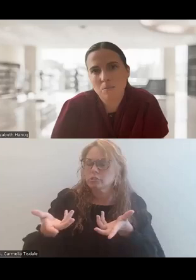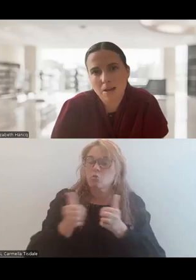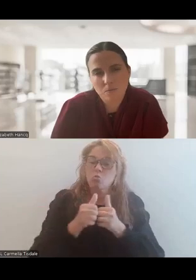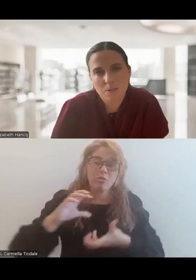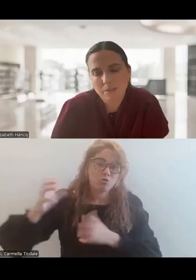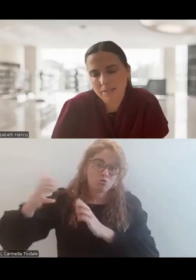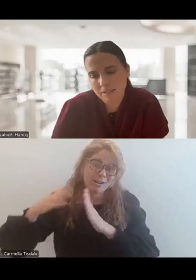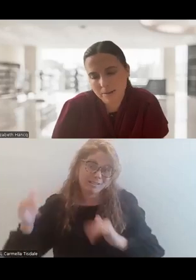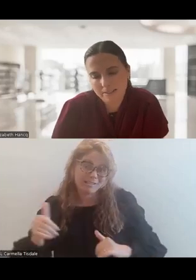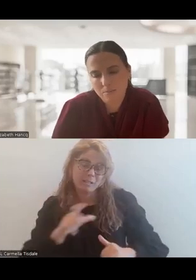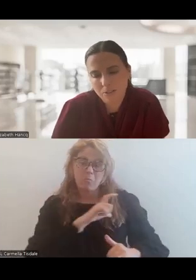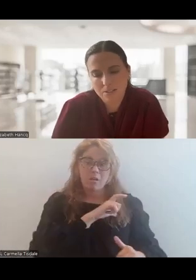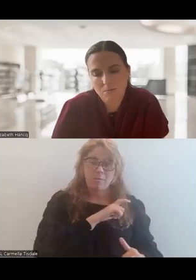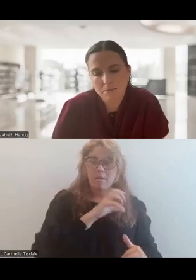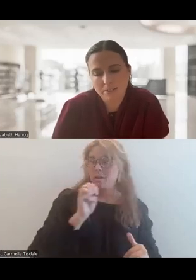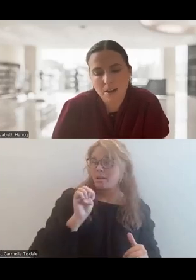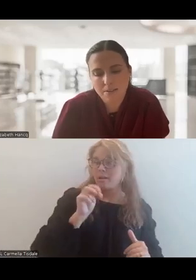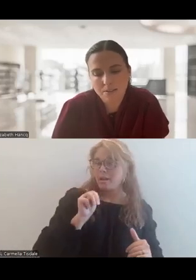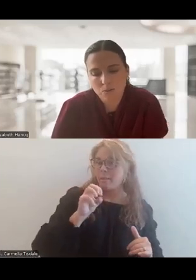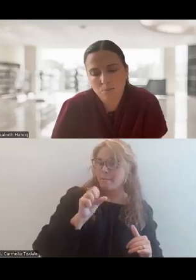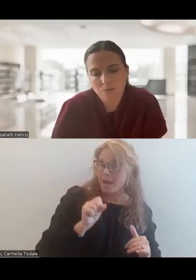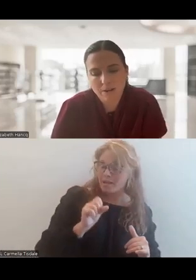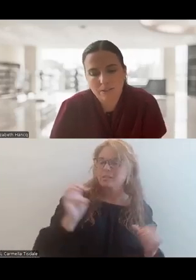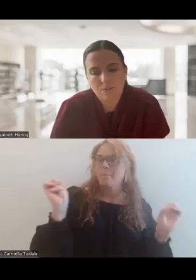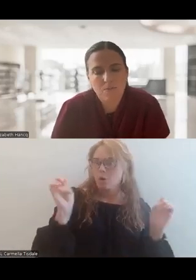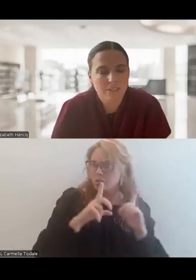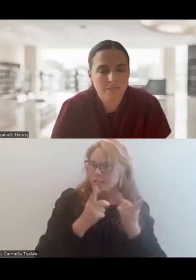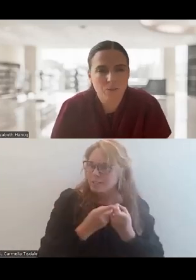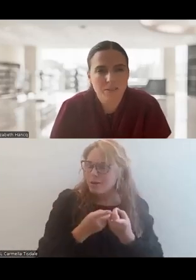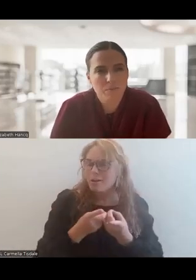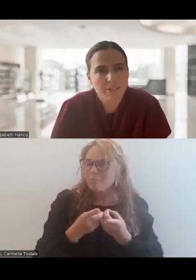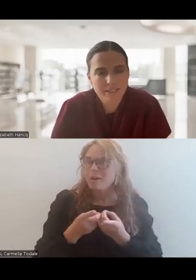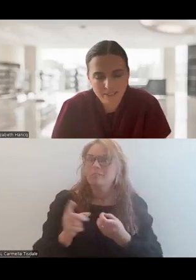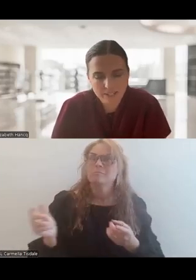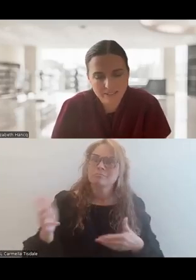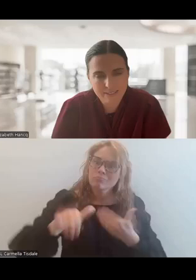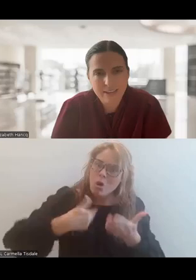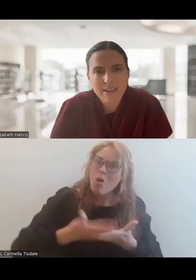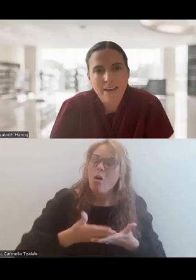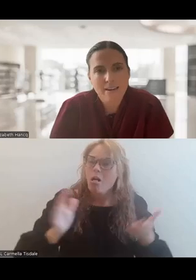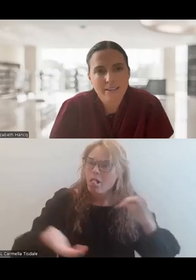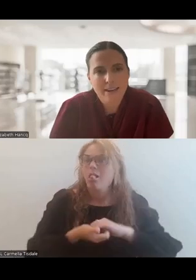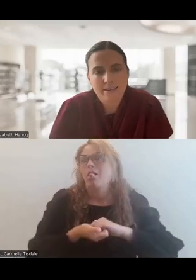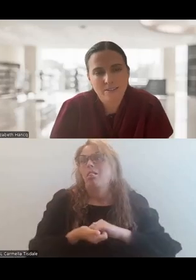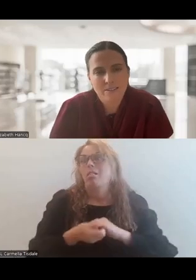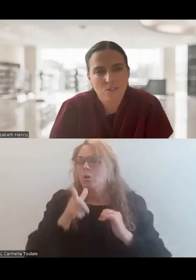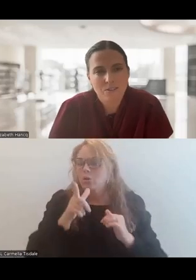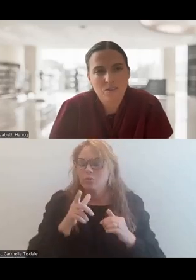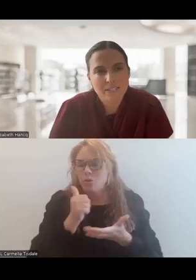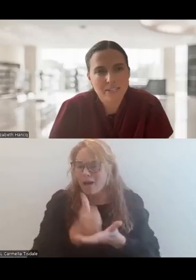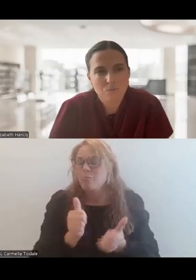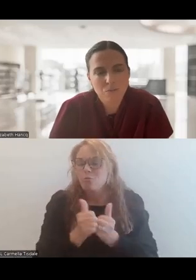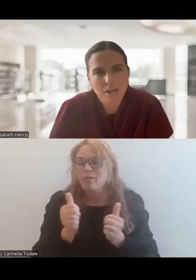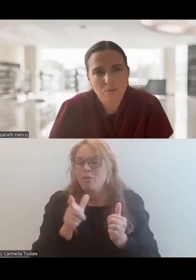system, law enforcement, EMS, emergency departments, and others to improve outcomes for individuals experiencing a crisis. And again, as